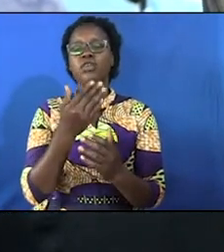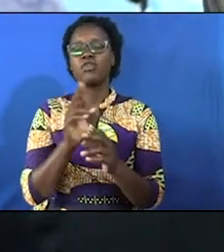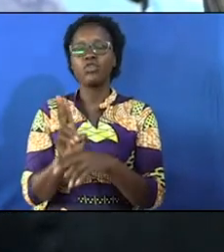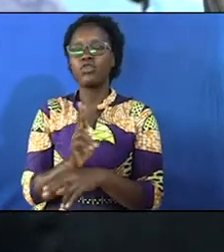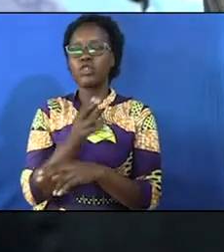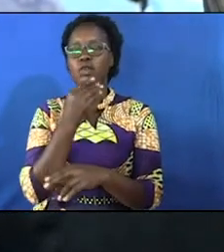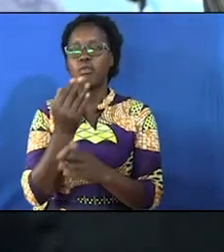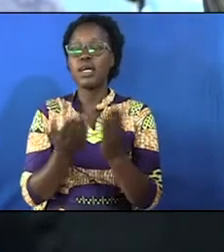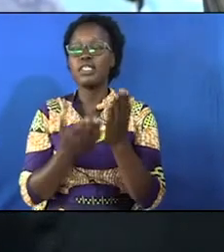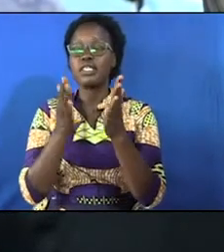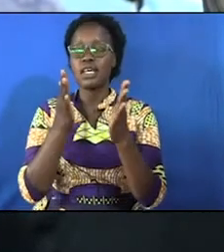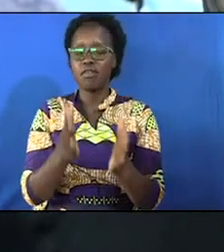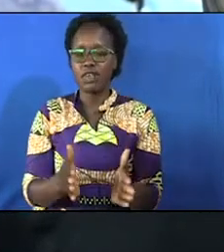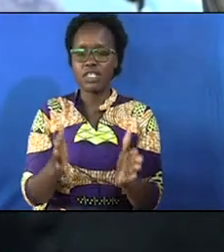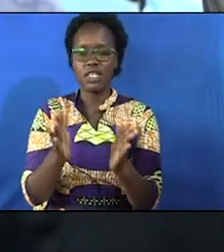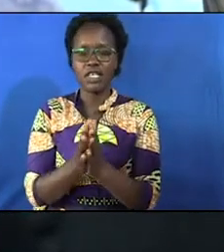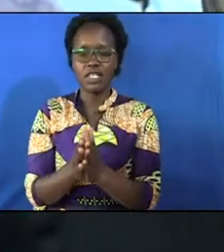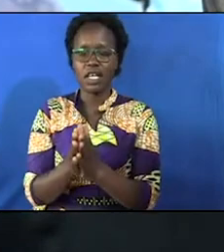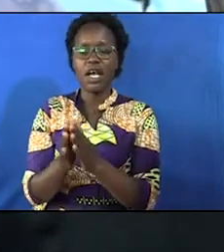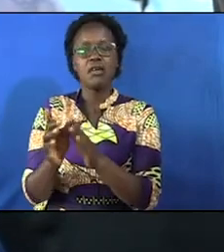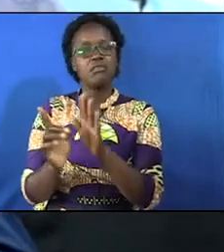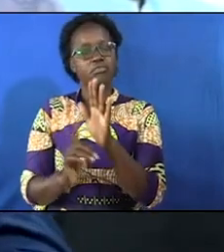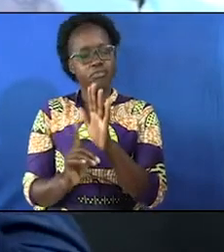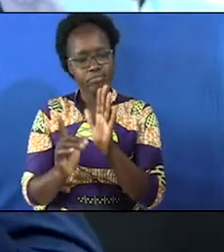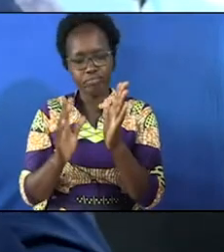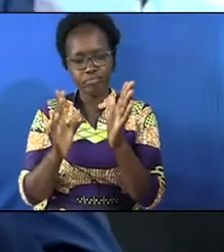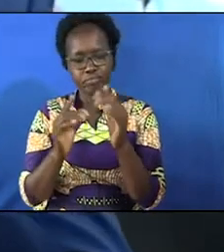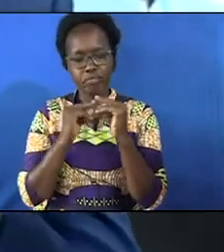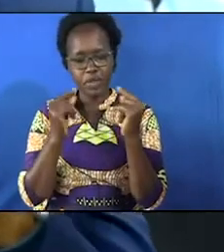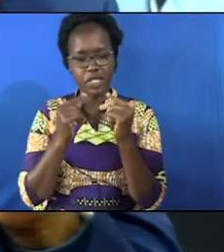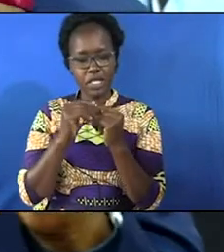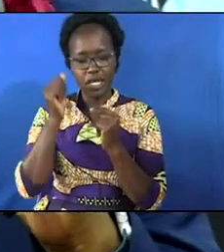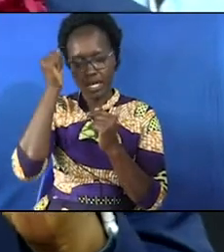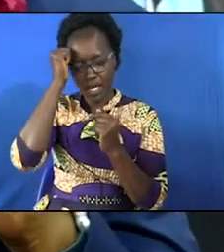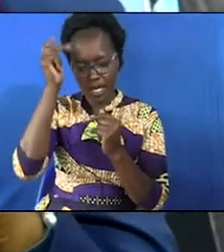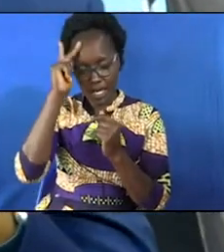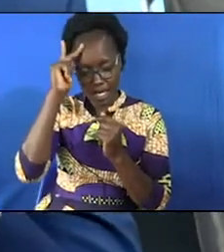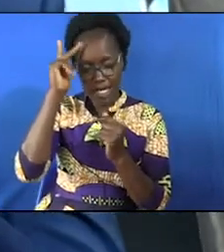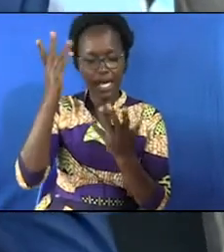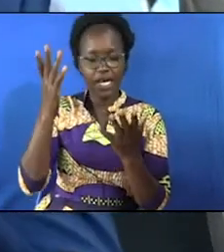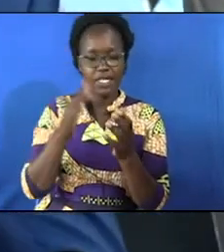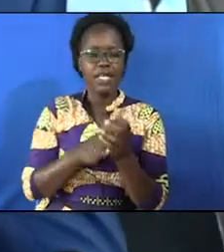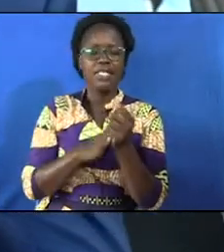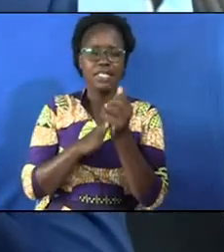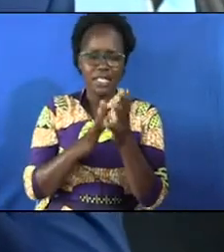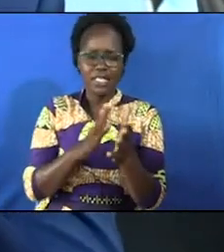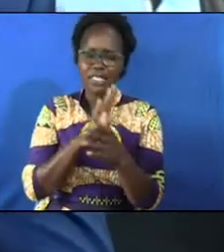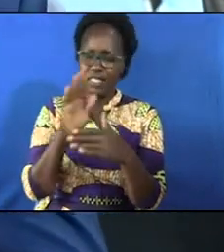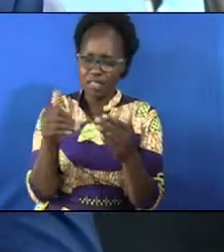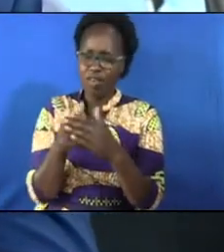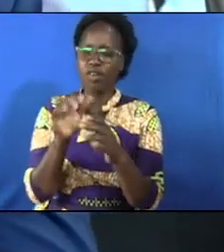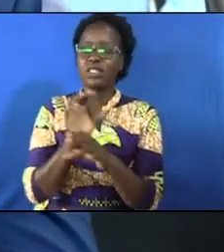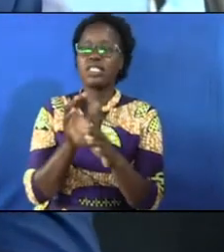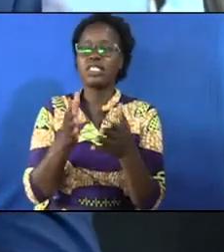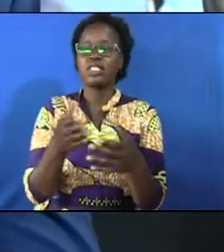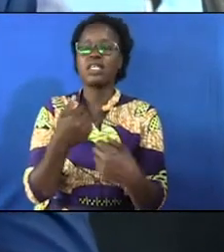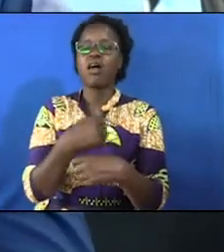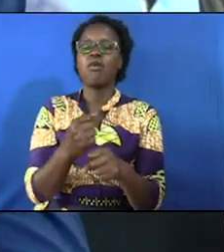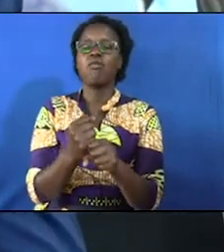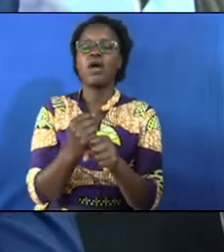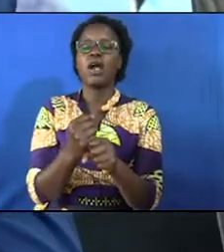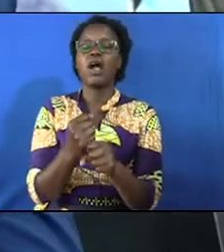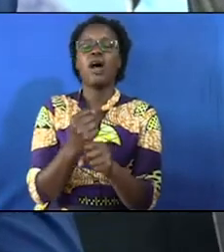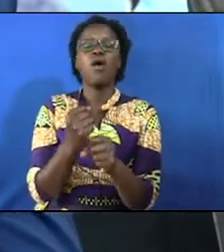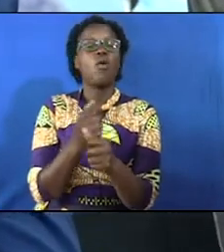and also the other minister pastor carly and the leaders and all the leaders of the church who make this work